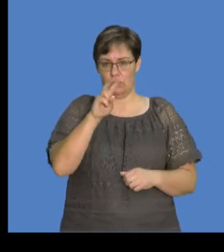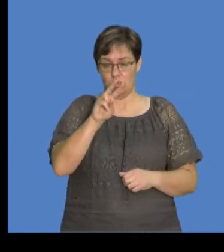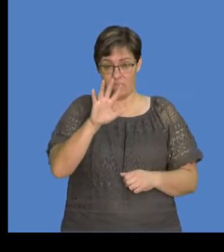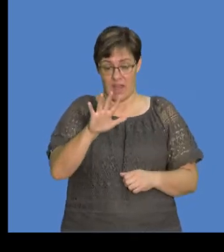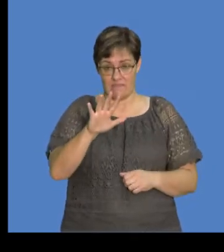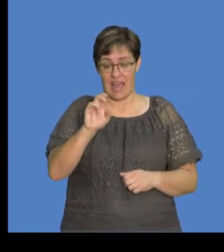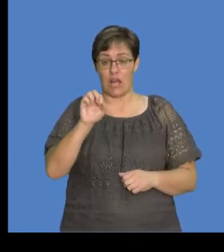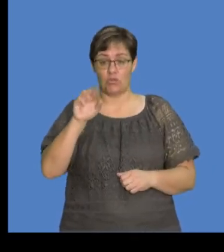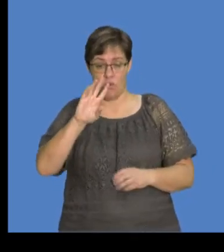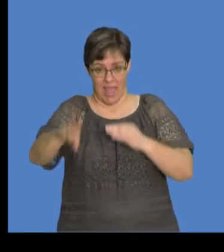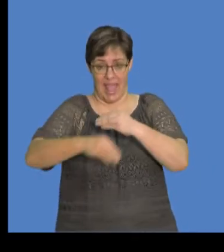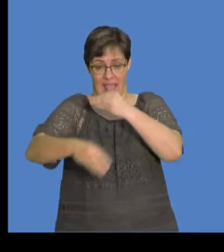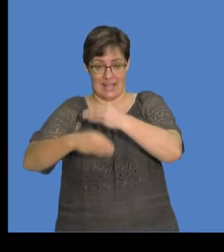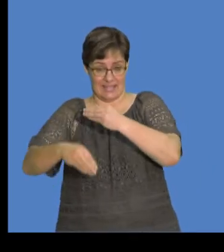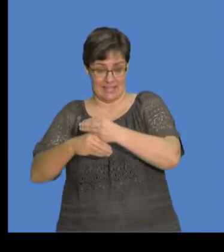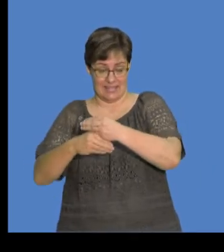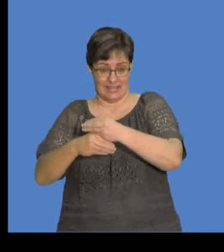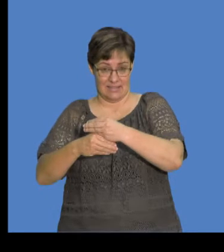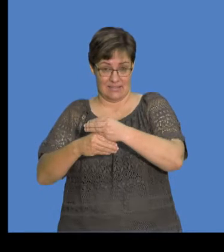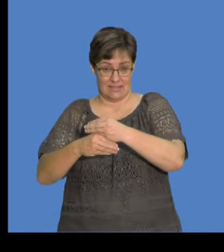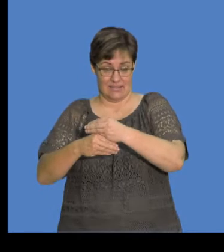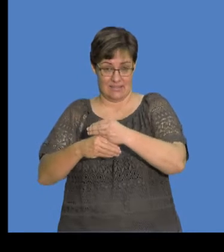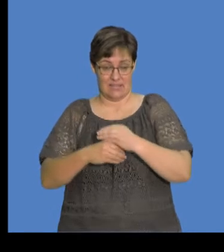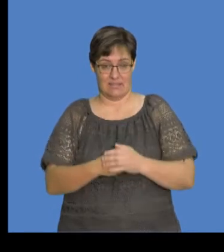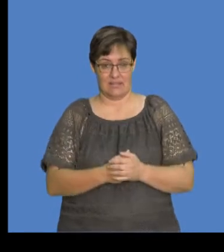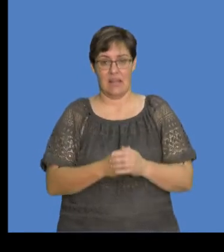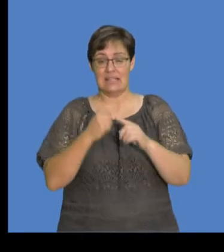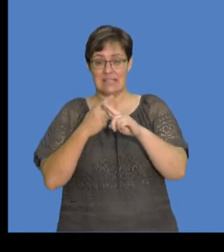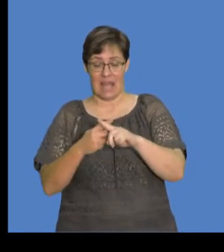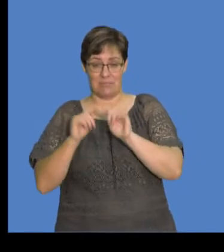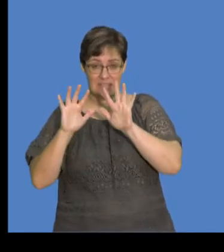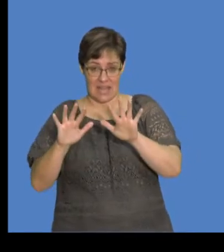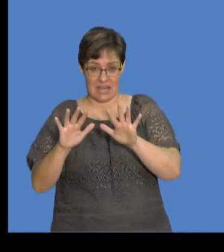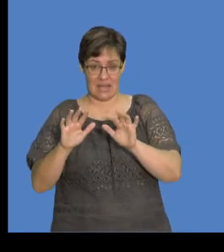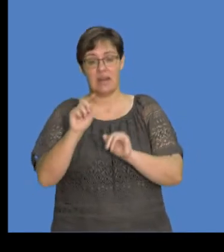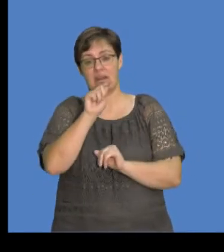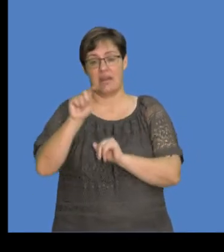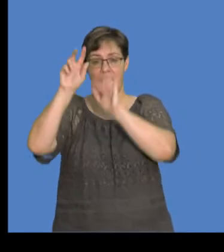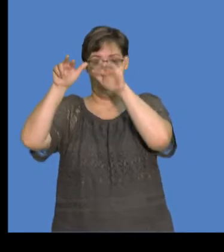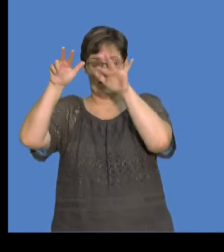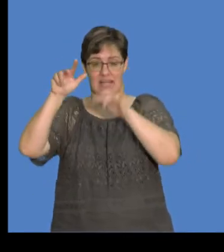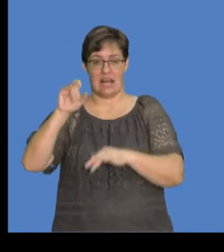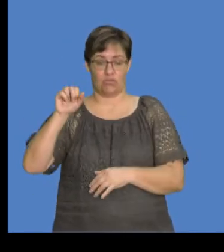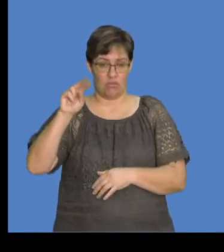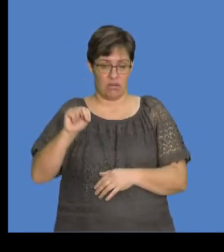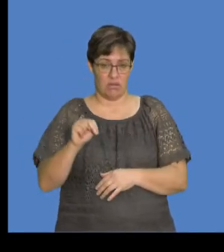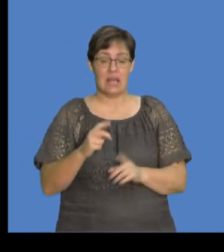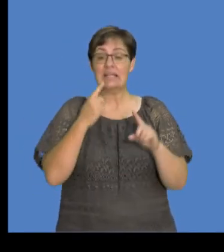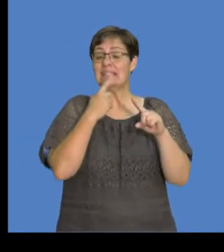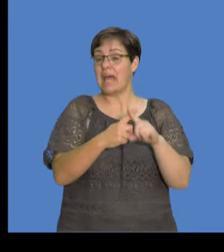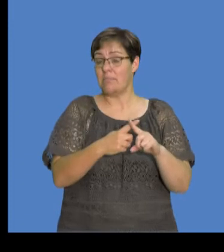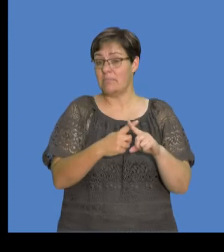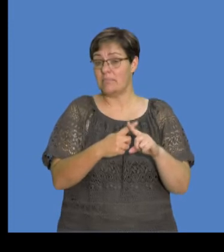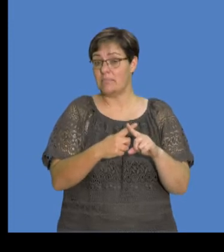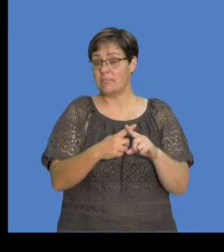6.25 electrons added, okay? 6.25 times 10 exponent 18 electrons.